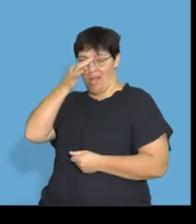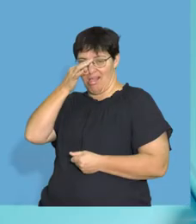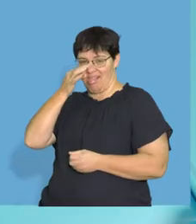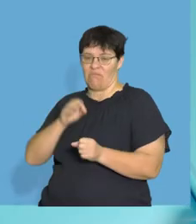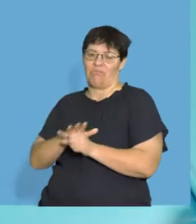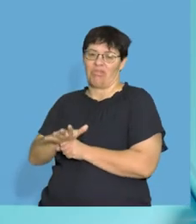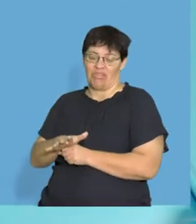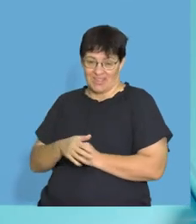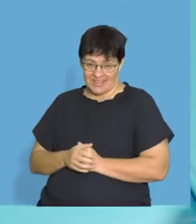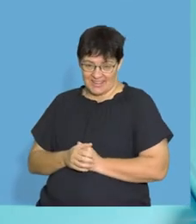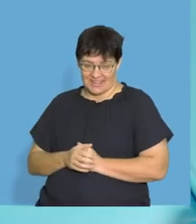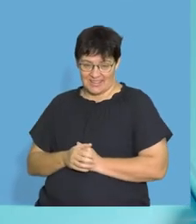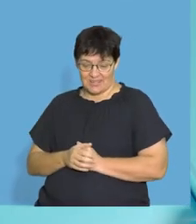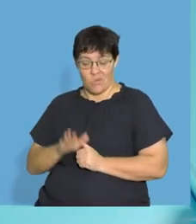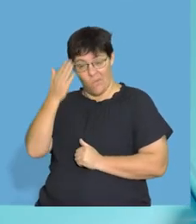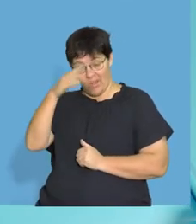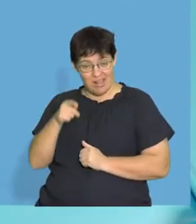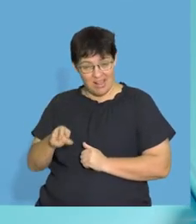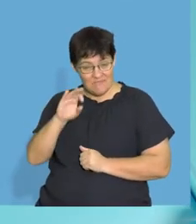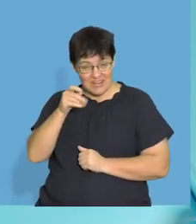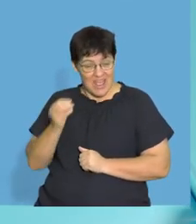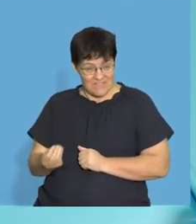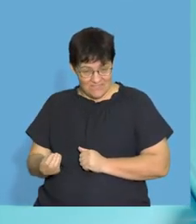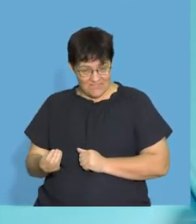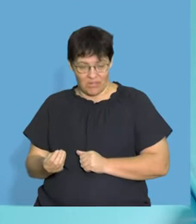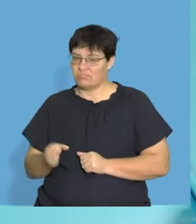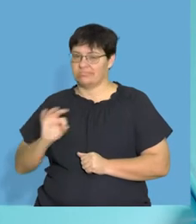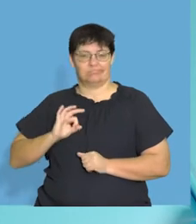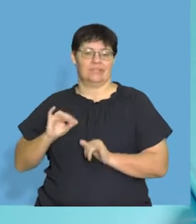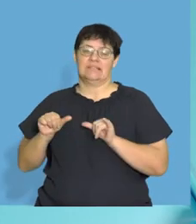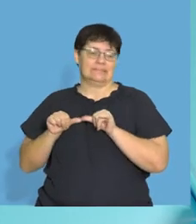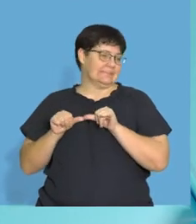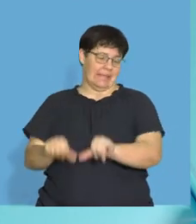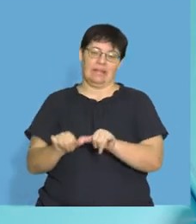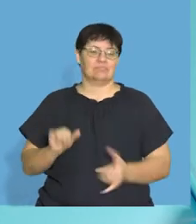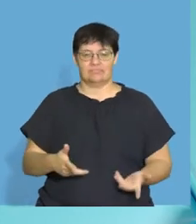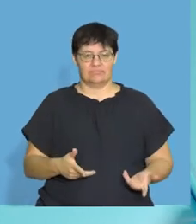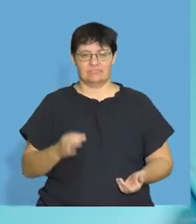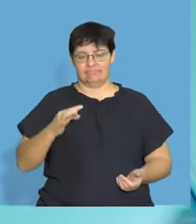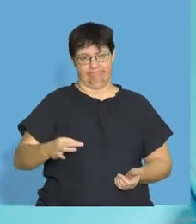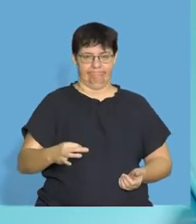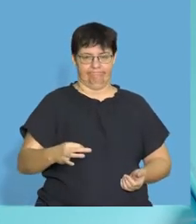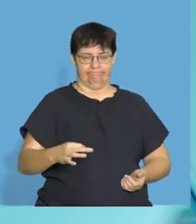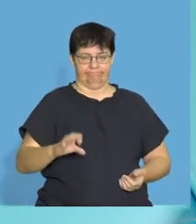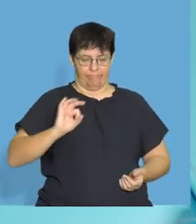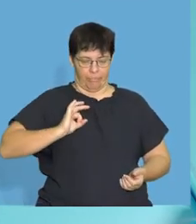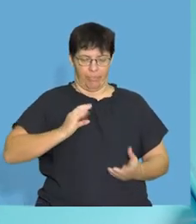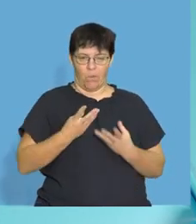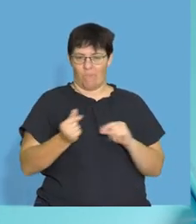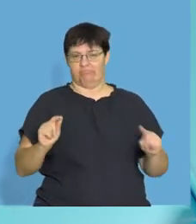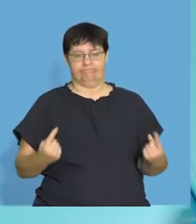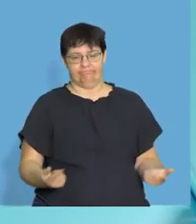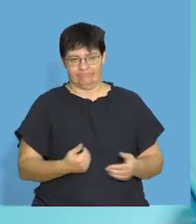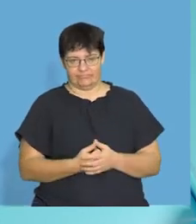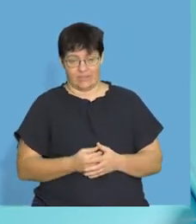evaporate. That's an oil stain, right? So how do we know that it's got fat in? It's going to give us this